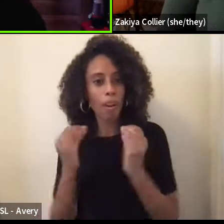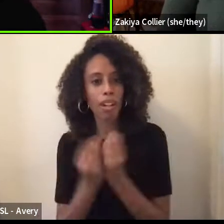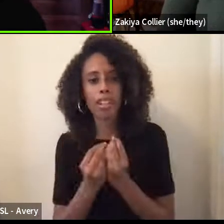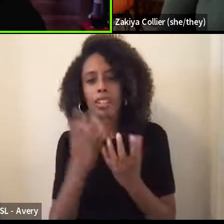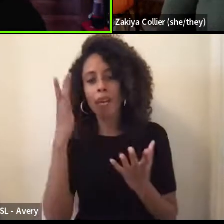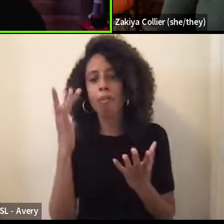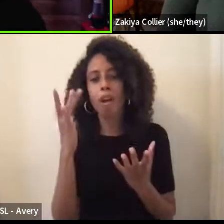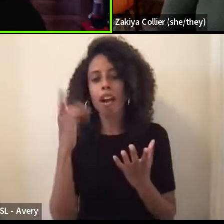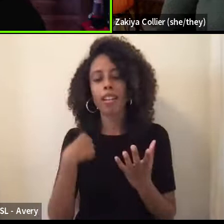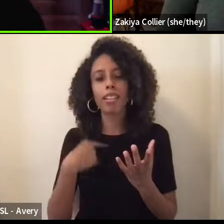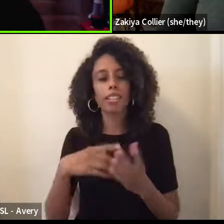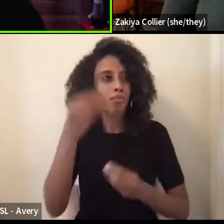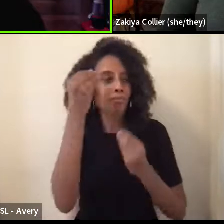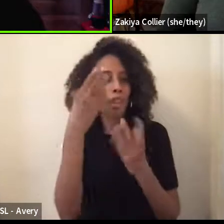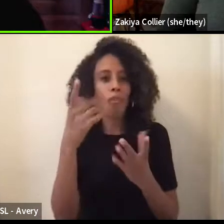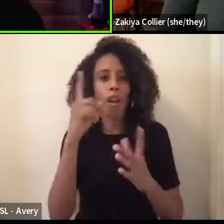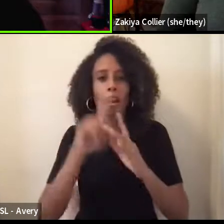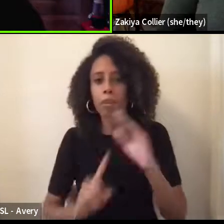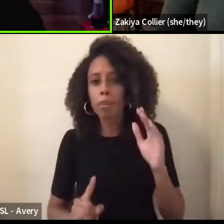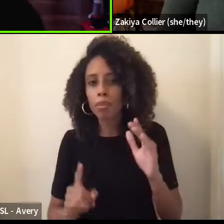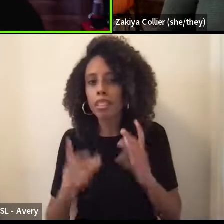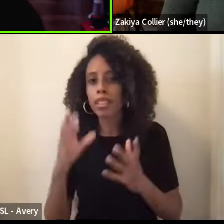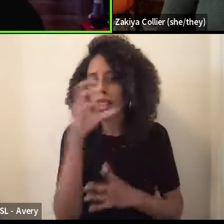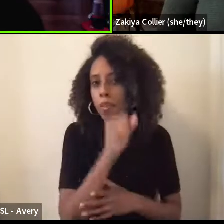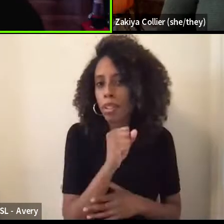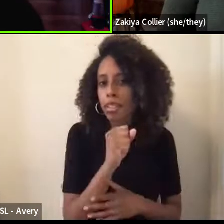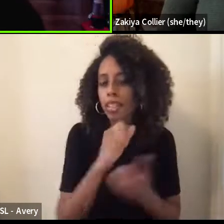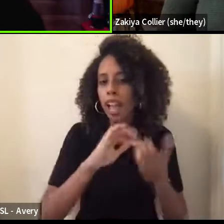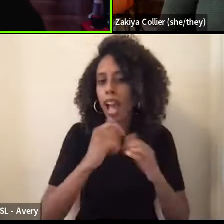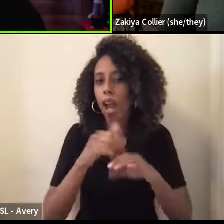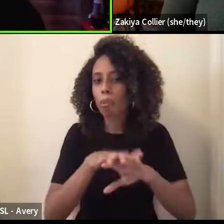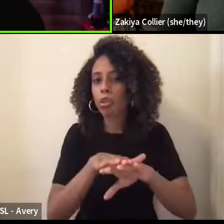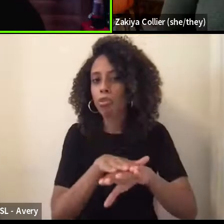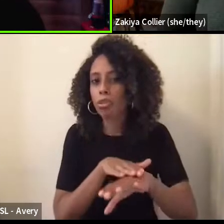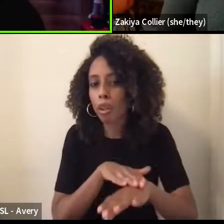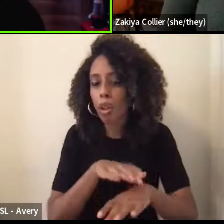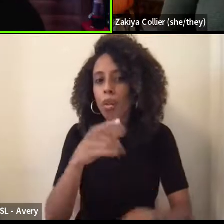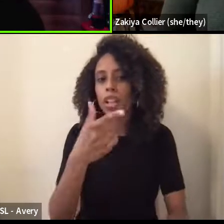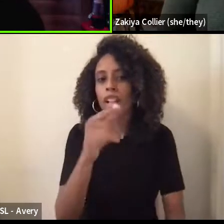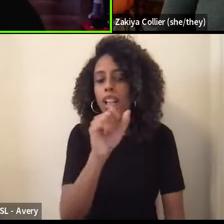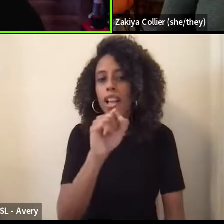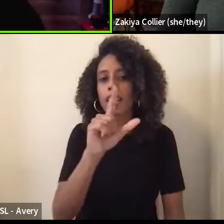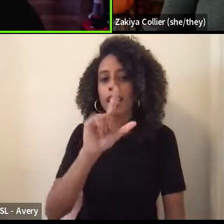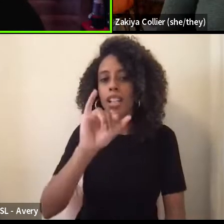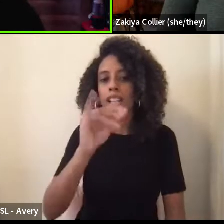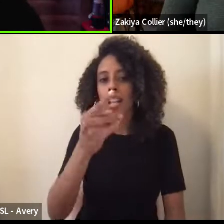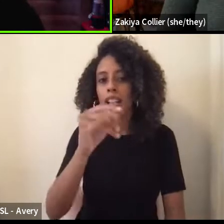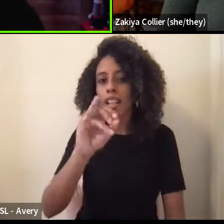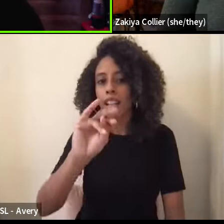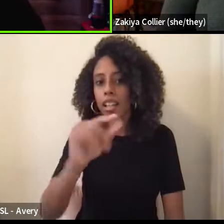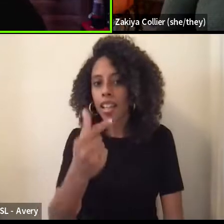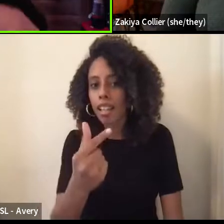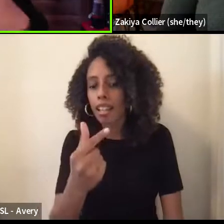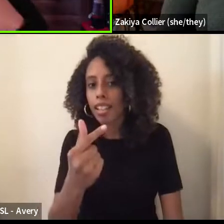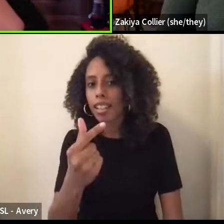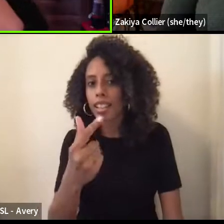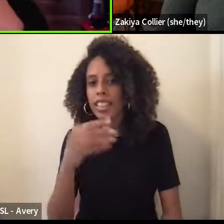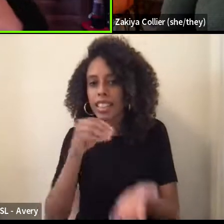lost? And how do we slow down the gaslighting? Is it continued documentation that we have to do?